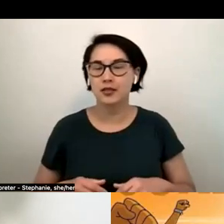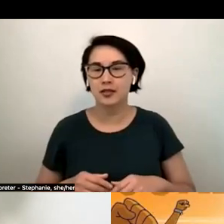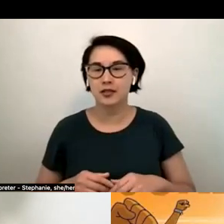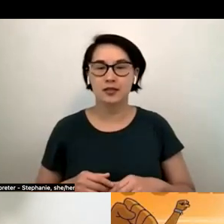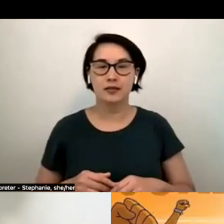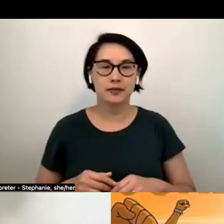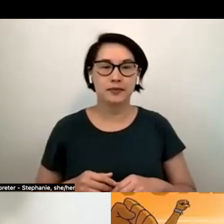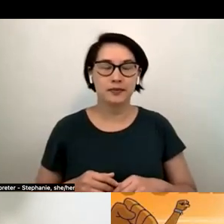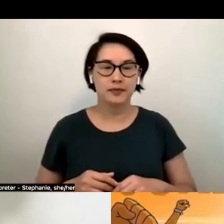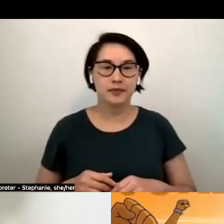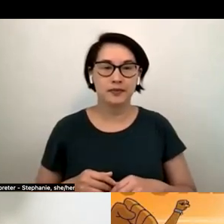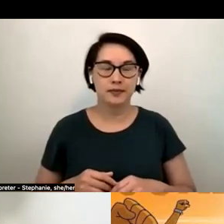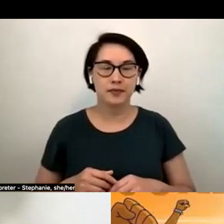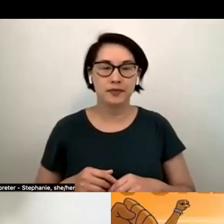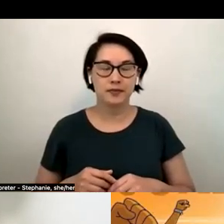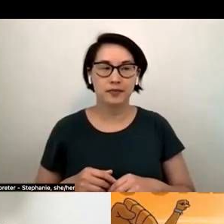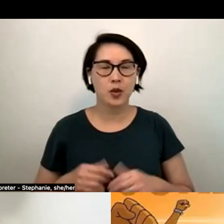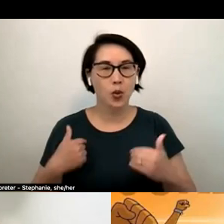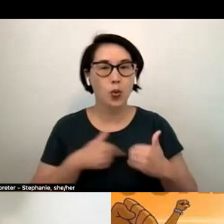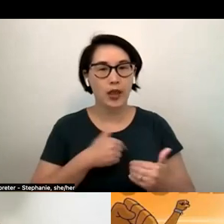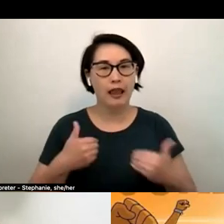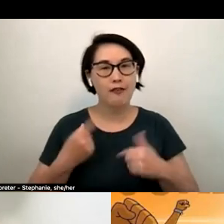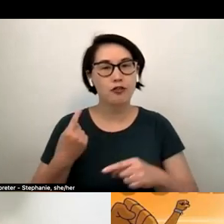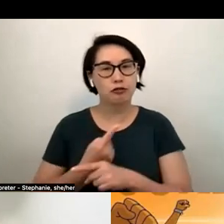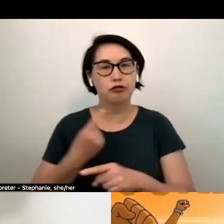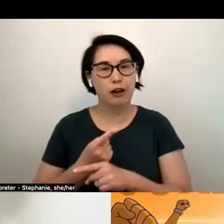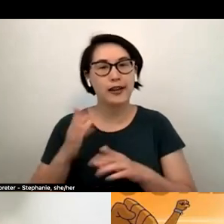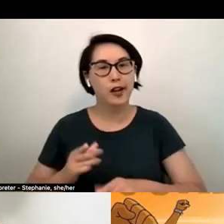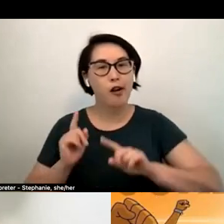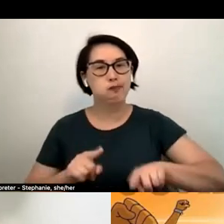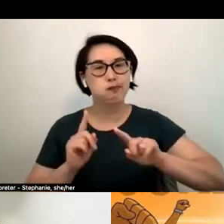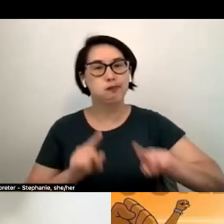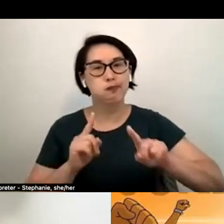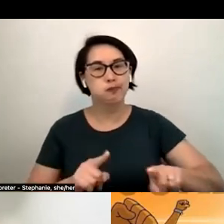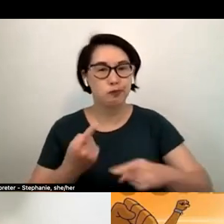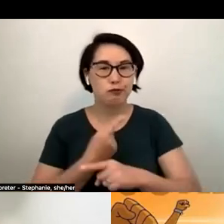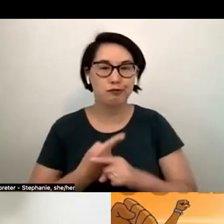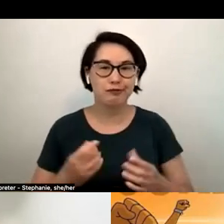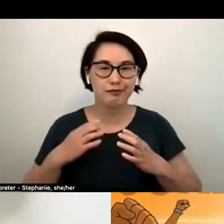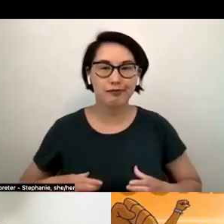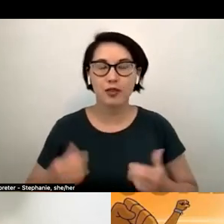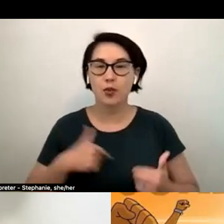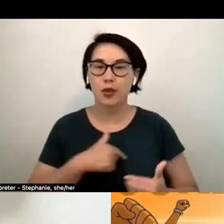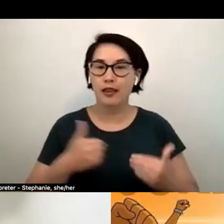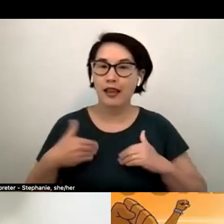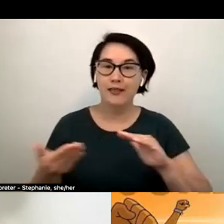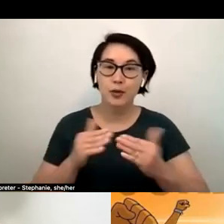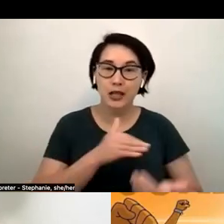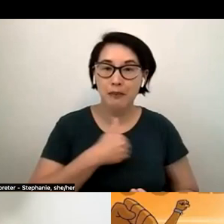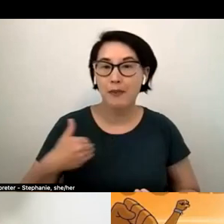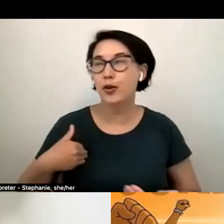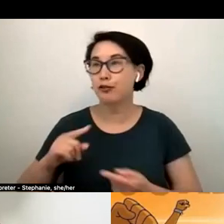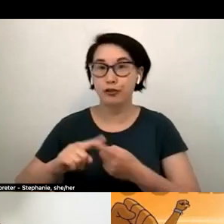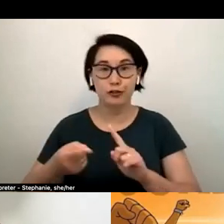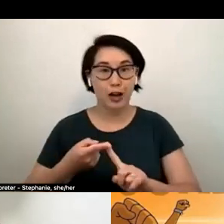like uh we have community members our friends uh you know they they walk my mom